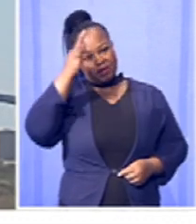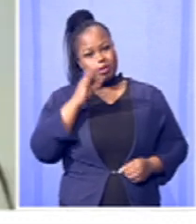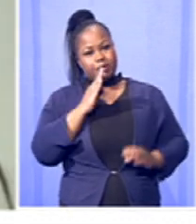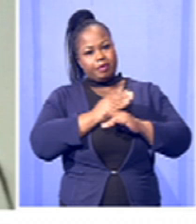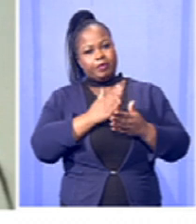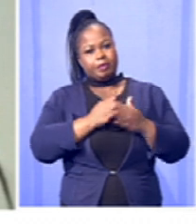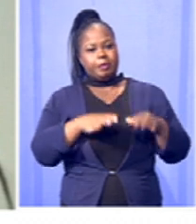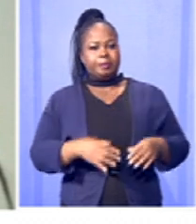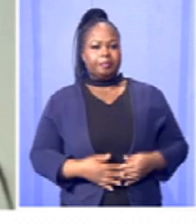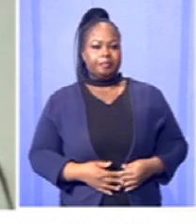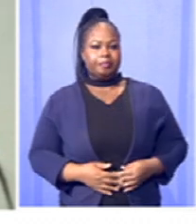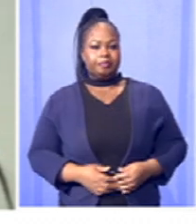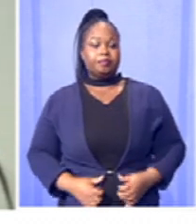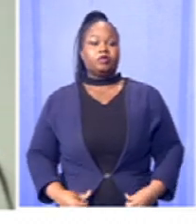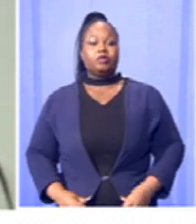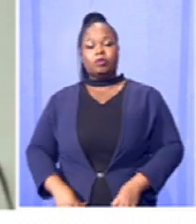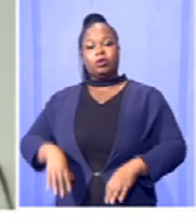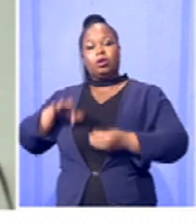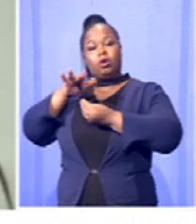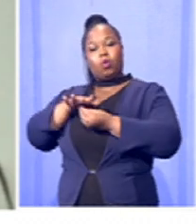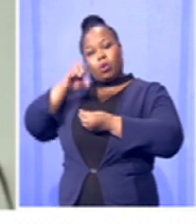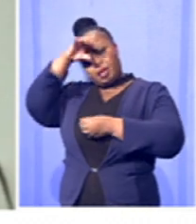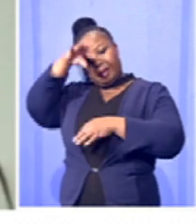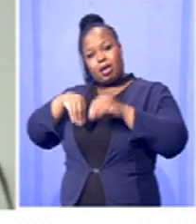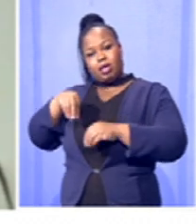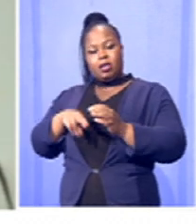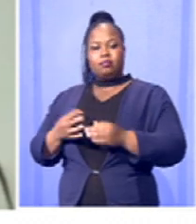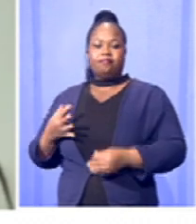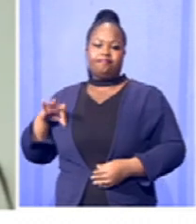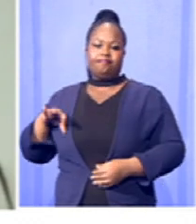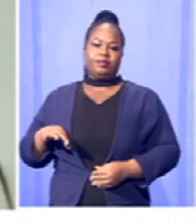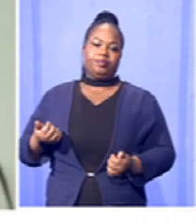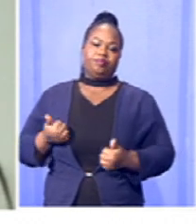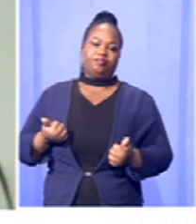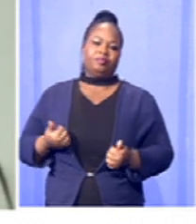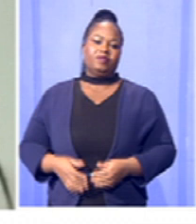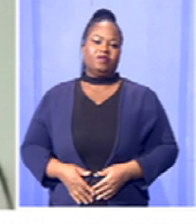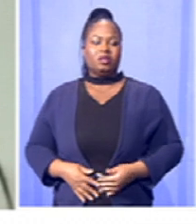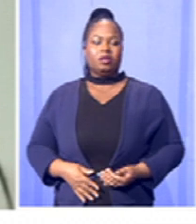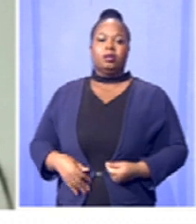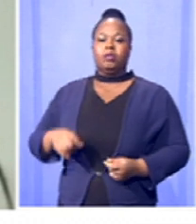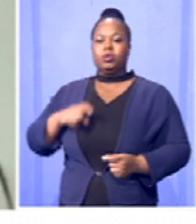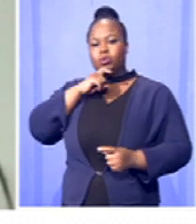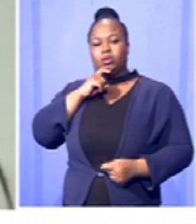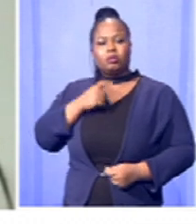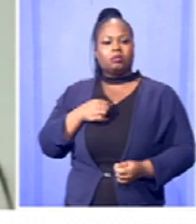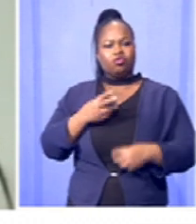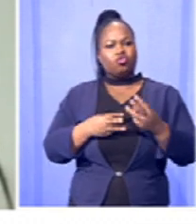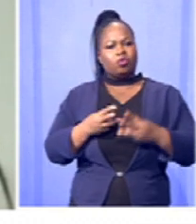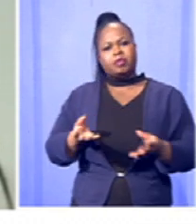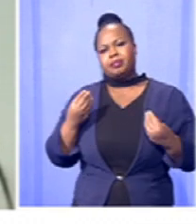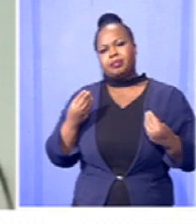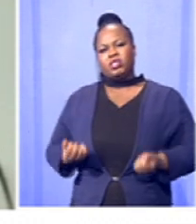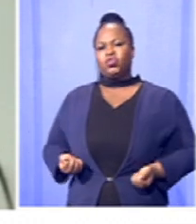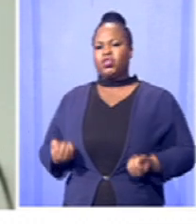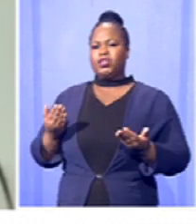private sector. The coal mining regions have benefited from the exploitation of coal with jobs, some of the